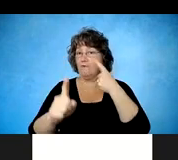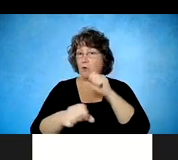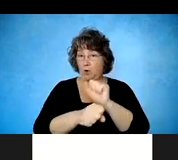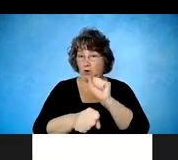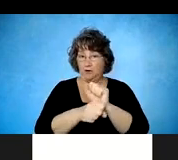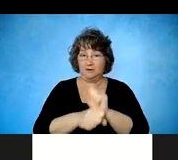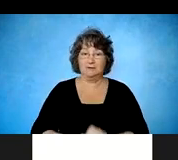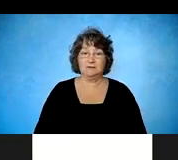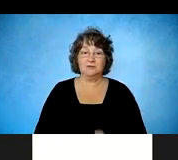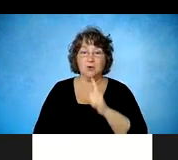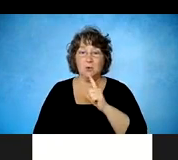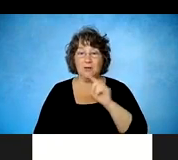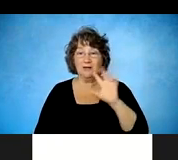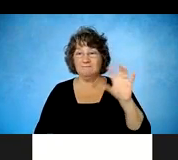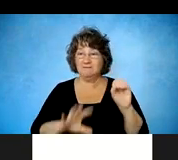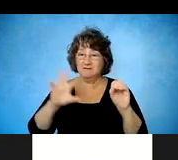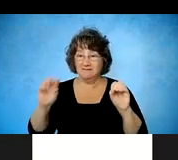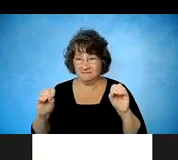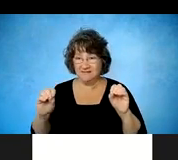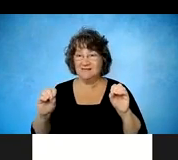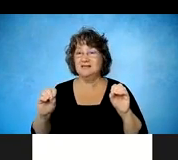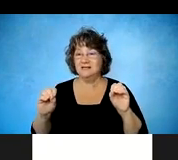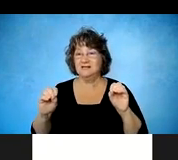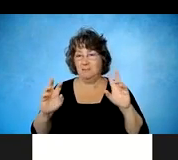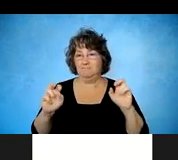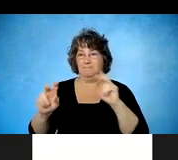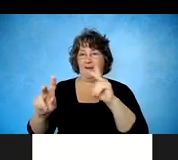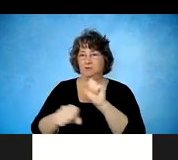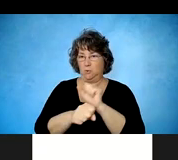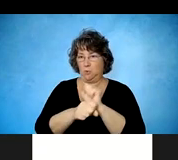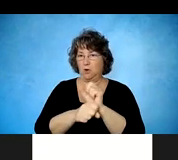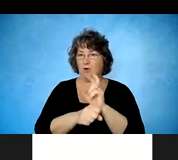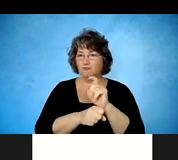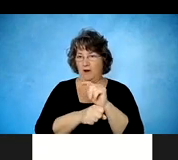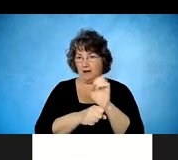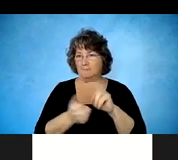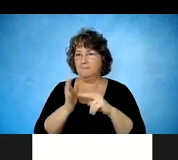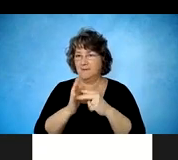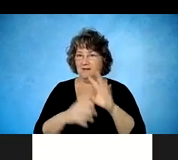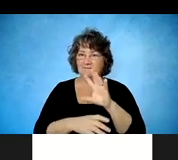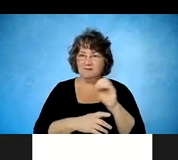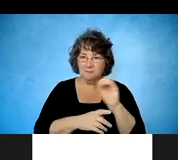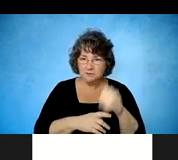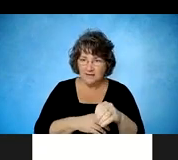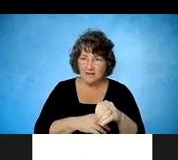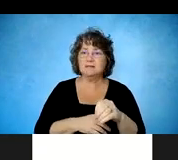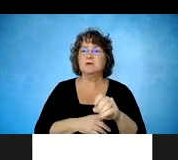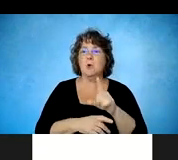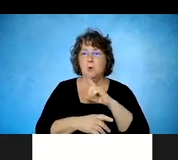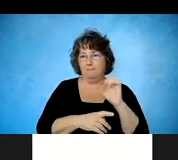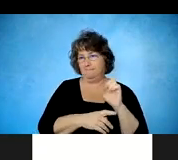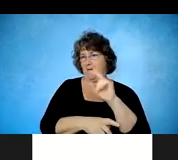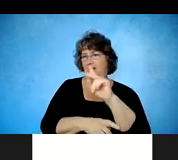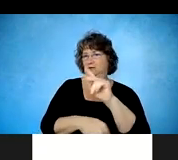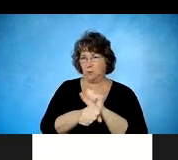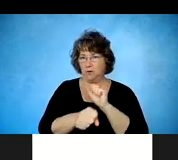work rate. So 50% of our, our enrollees returned to work, but we really wanted to focus on those 57 individuals. And we